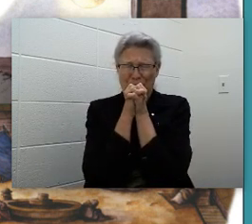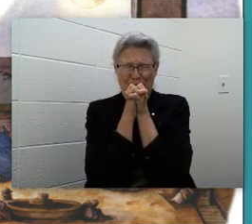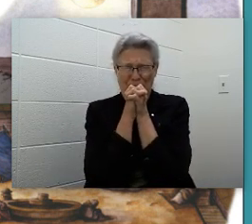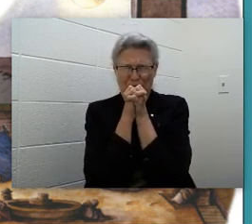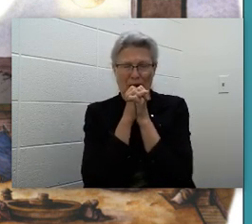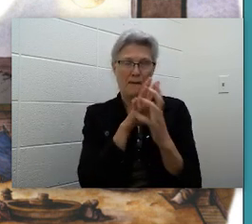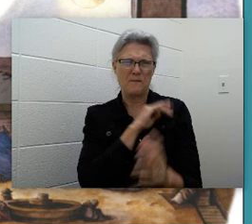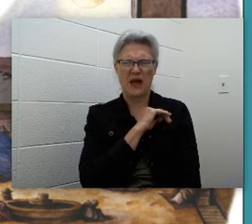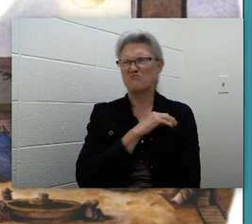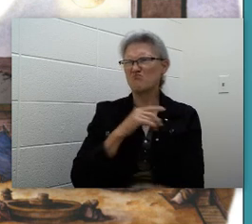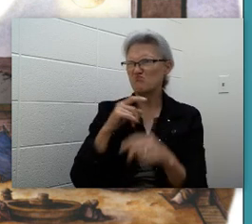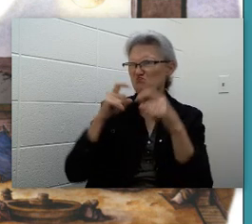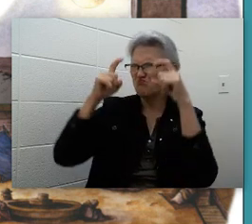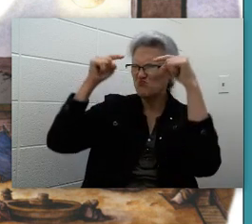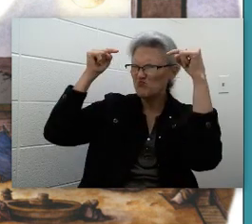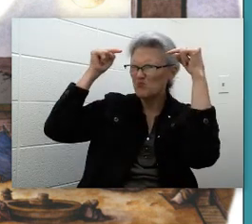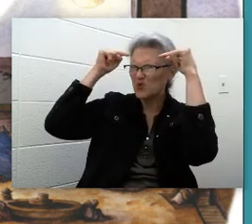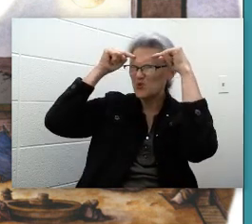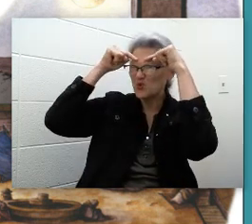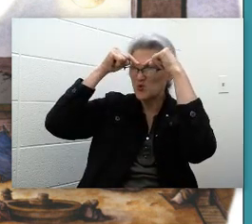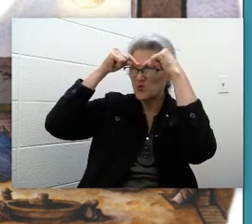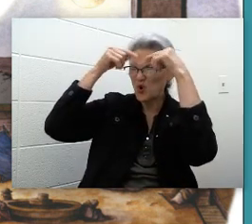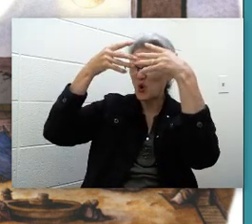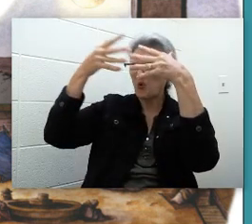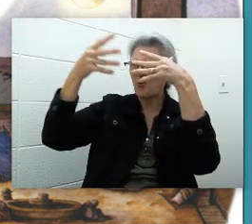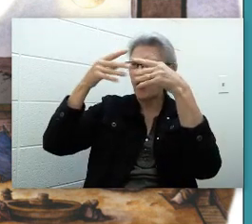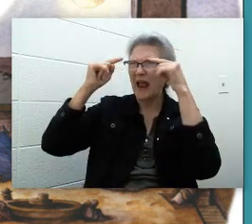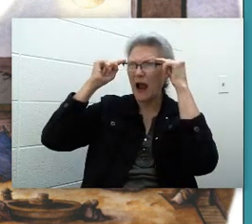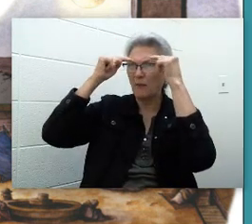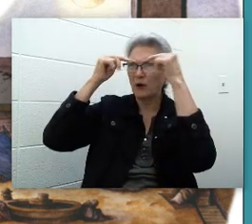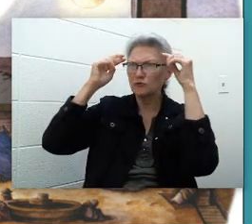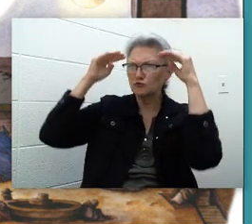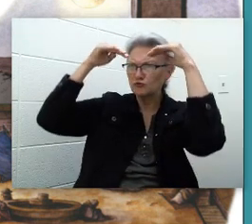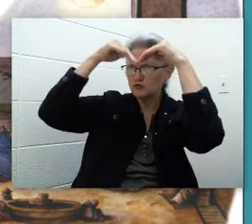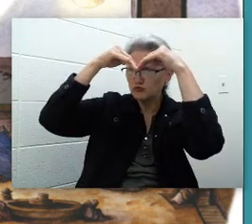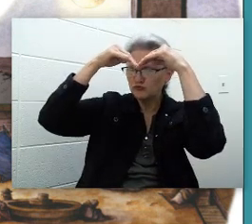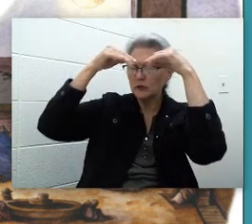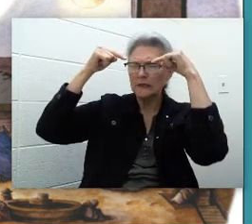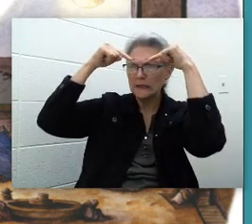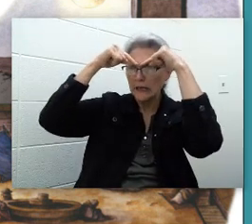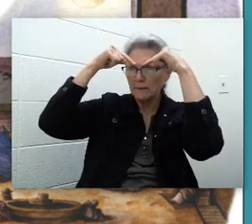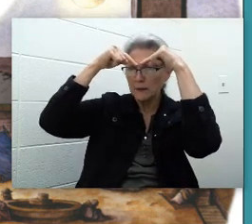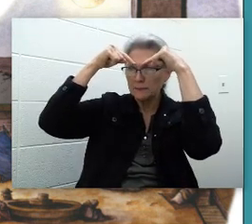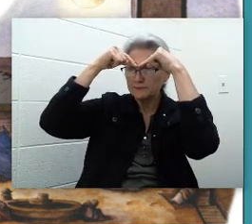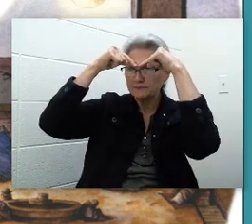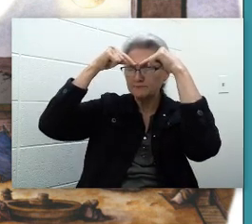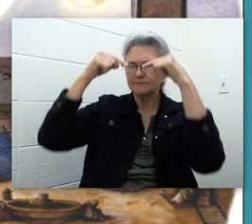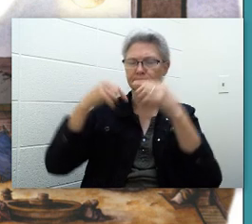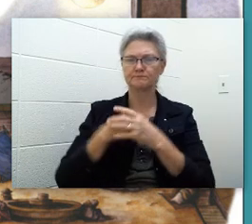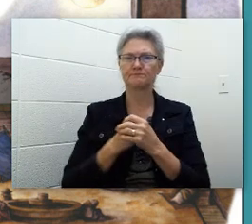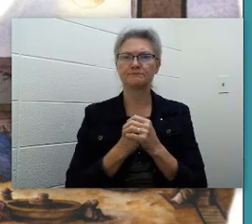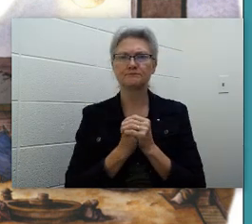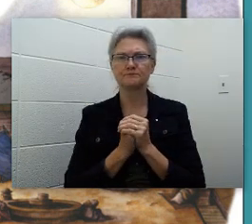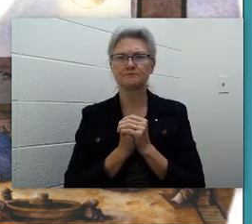Ben scowled, his grey eyebrows bunched together, deepening the two lines between them.